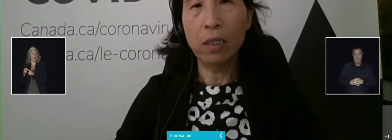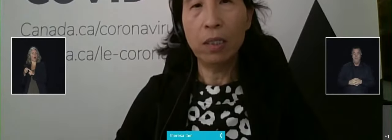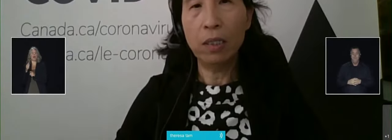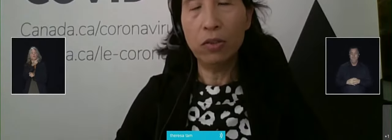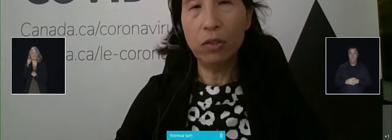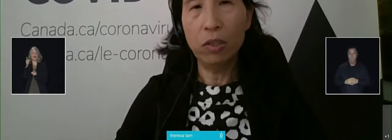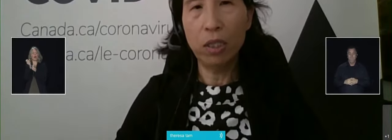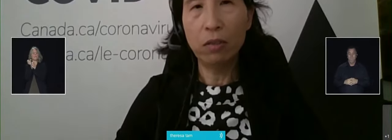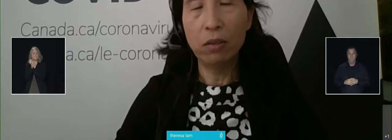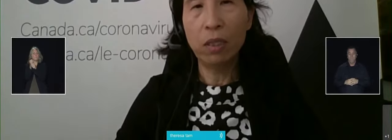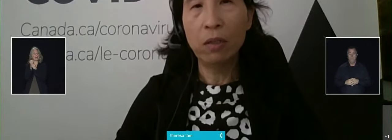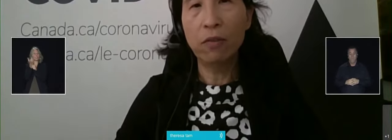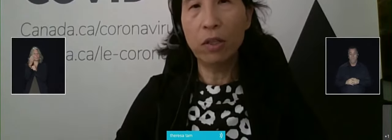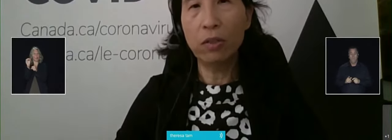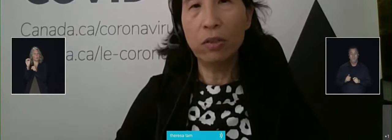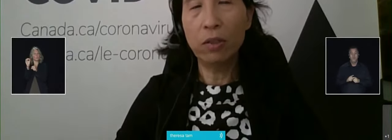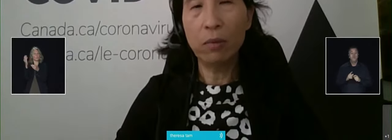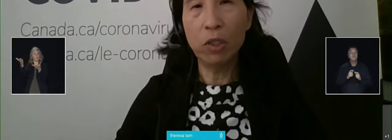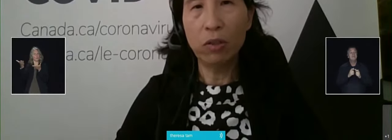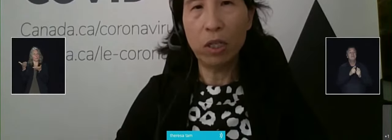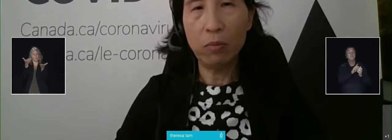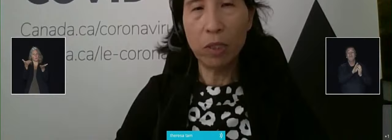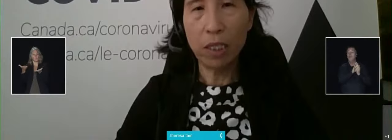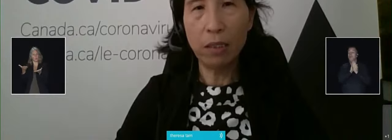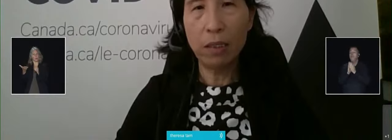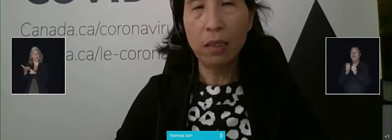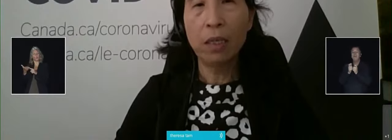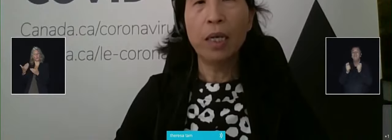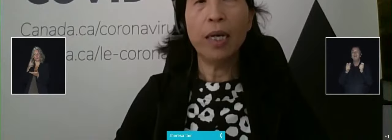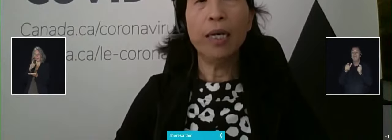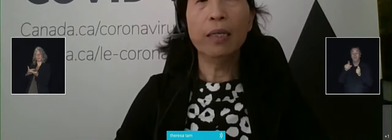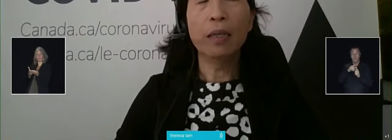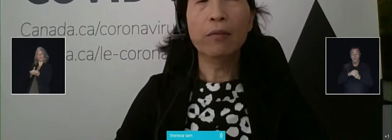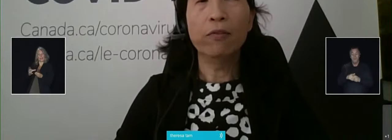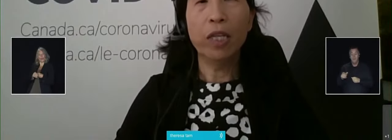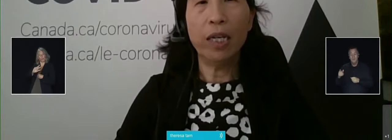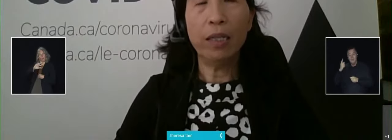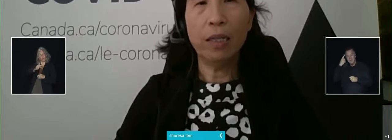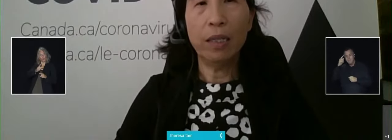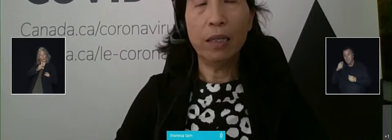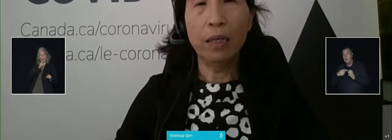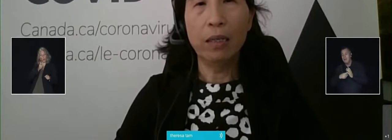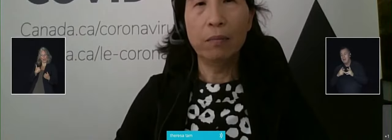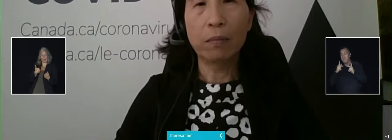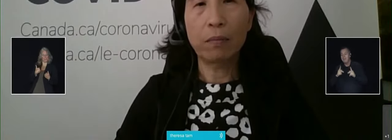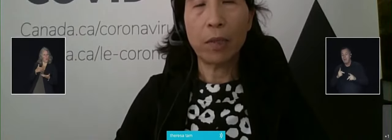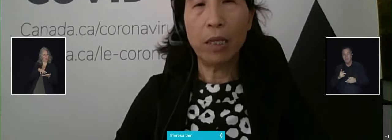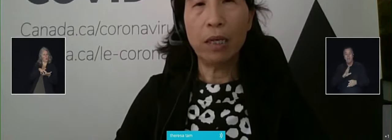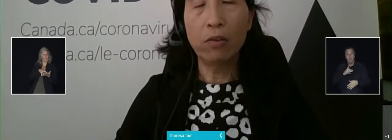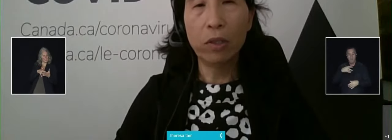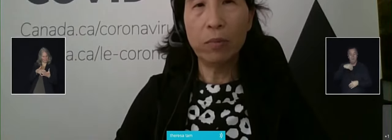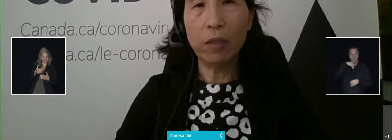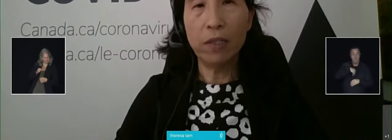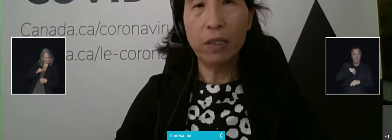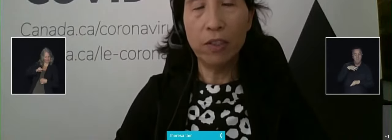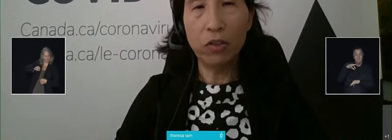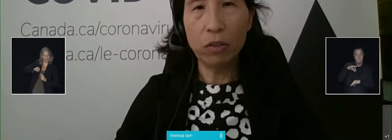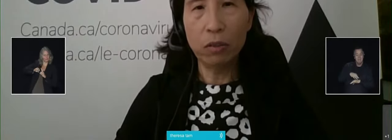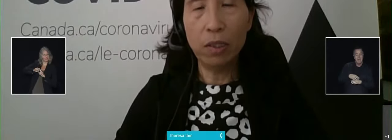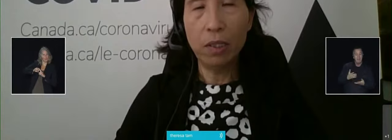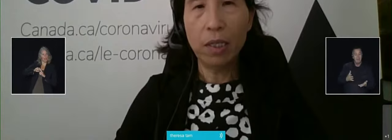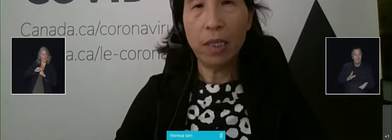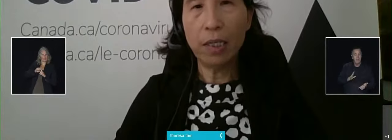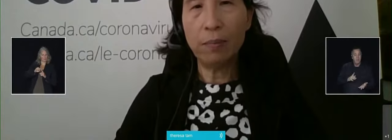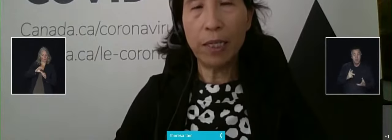on an additional dose for those who are immunocompromised. And for that group of